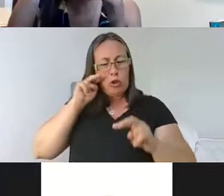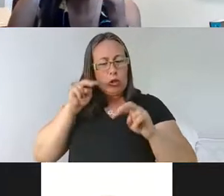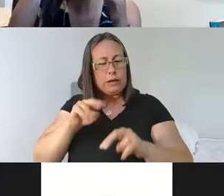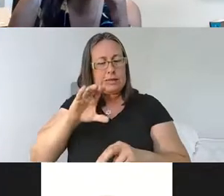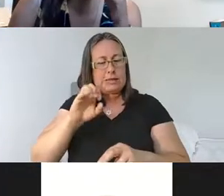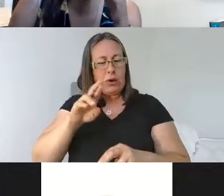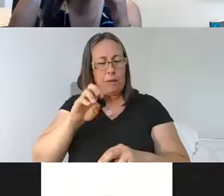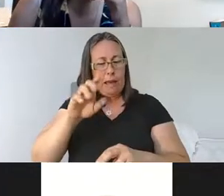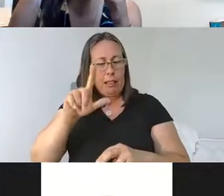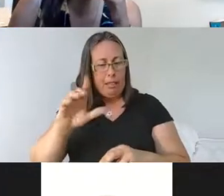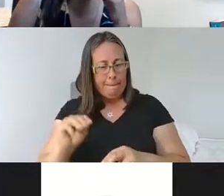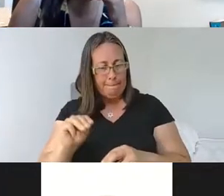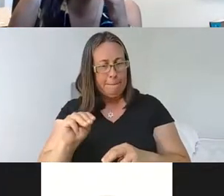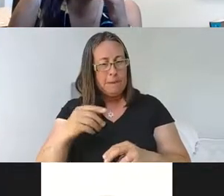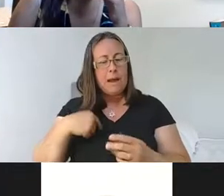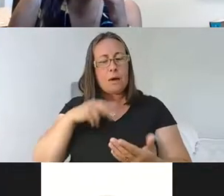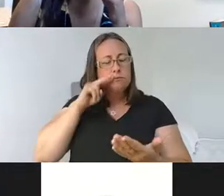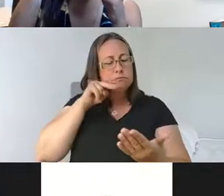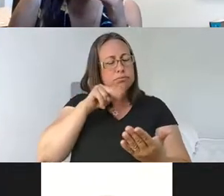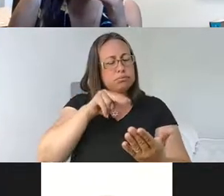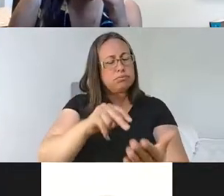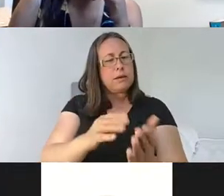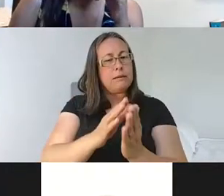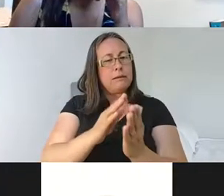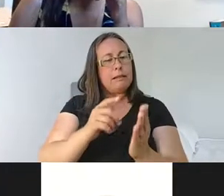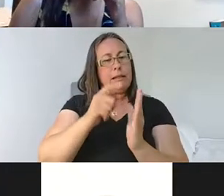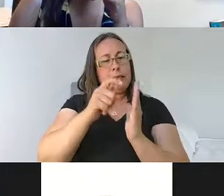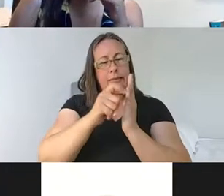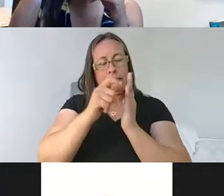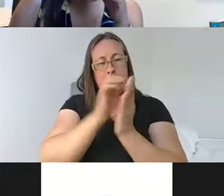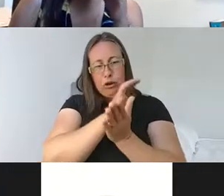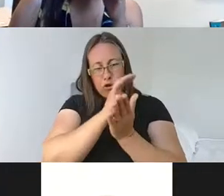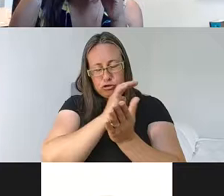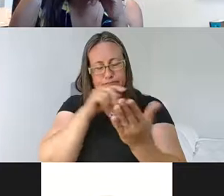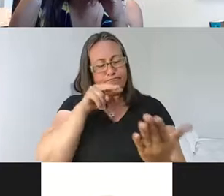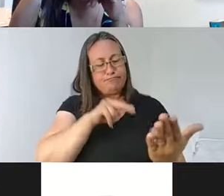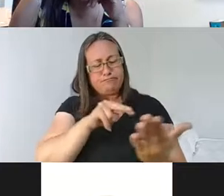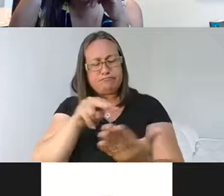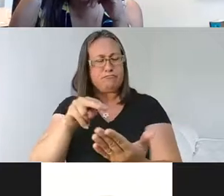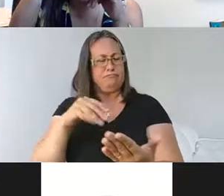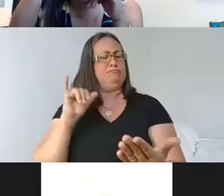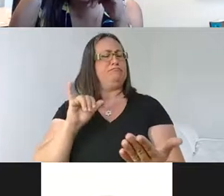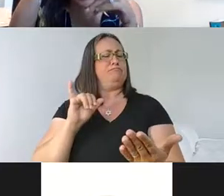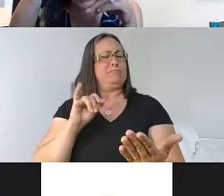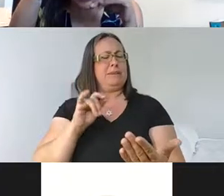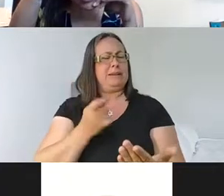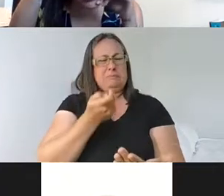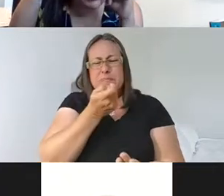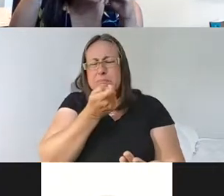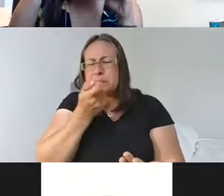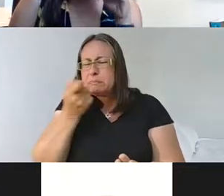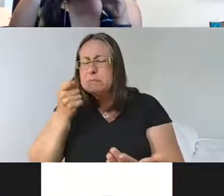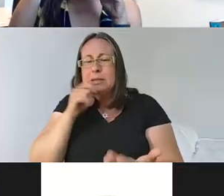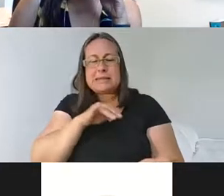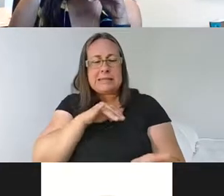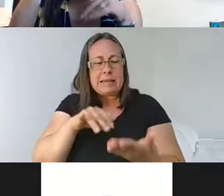And as I was reading the literature, I realized there, while there was very little, uh, studies to